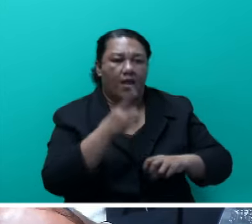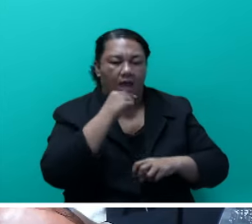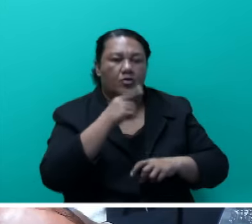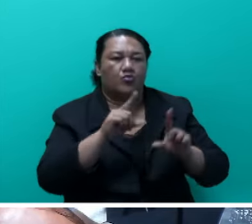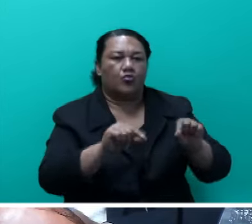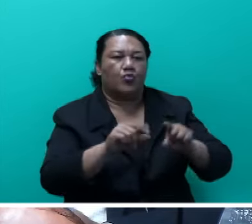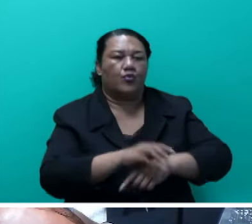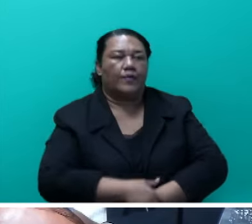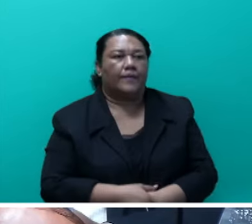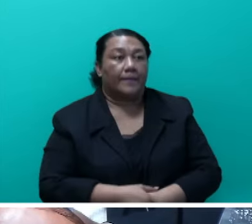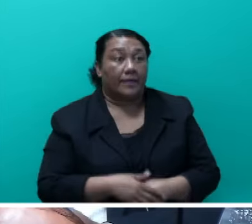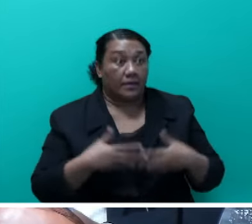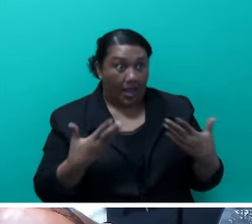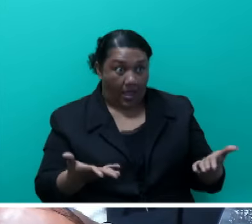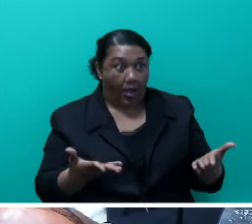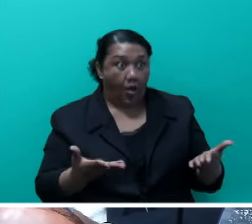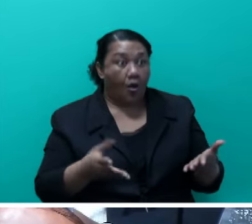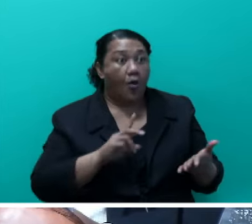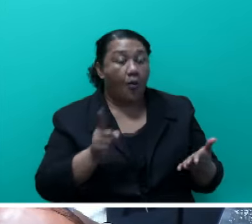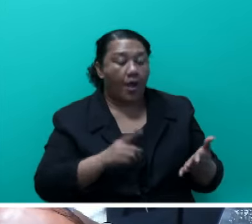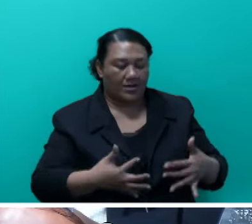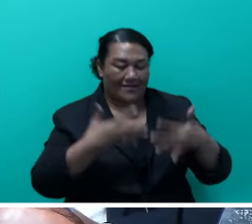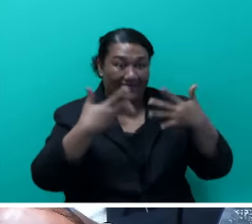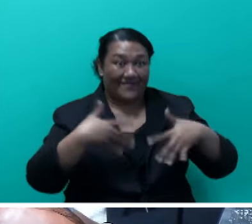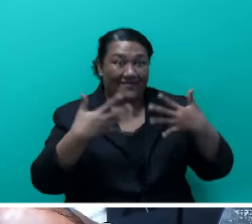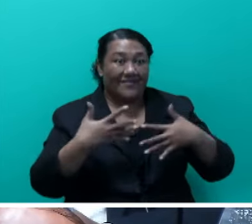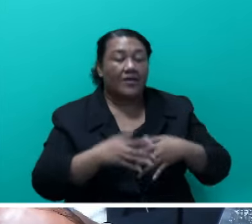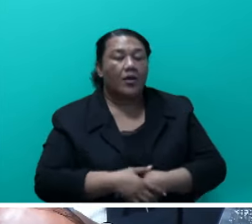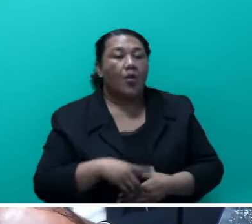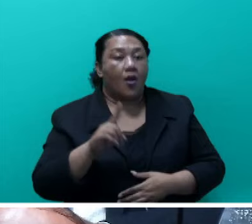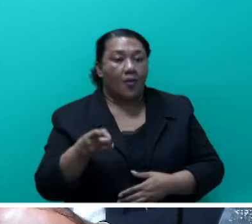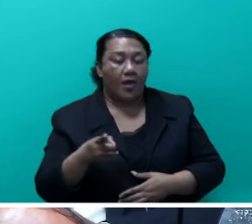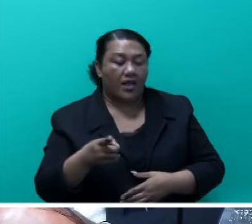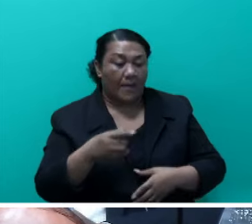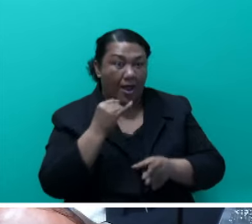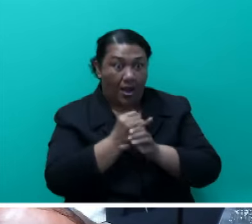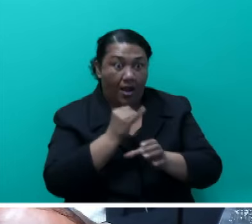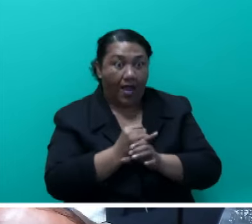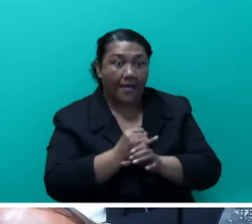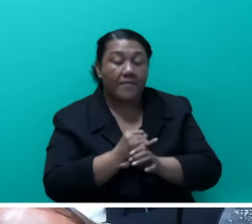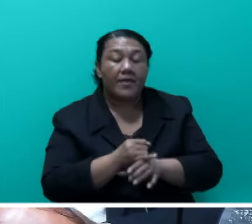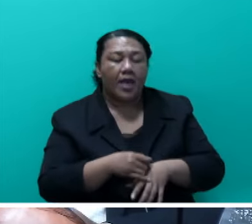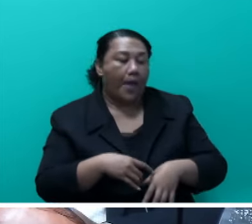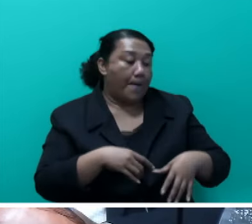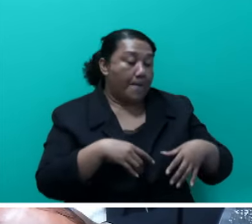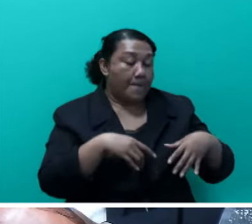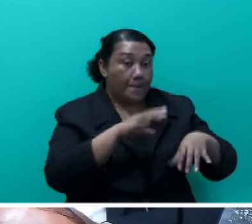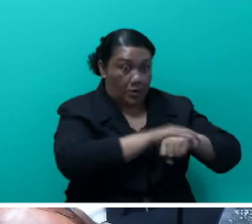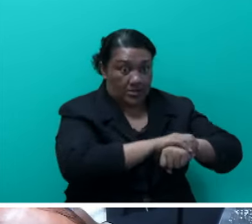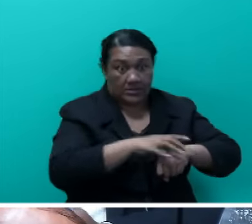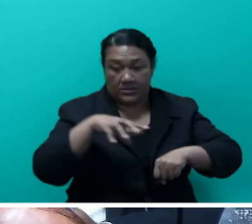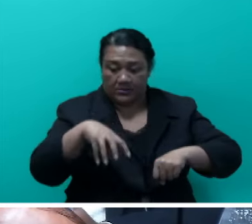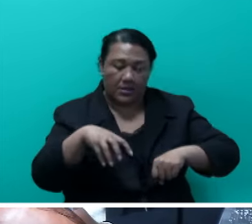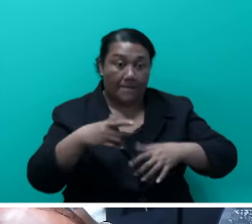also, with now coming up with the Narcotics Bureau, police and Narcotics Bureau are now working together, sharing information with our partners.